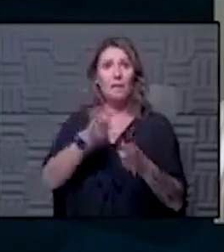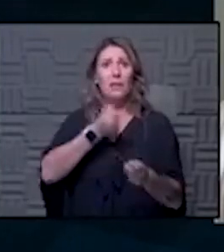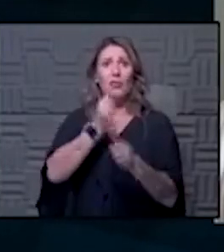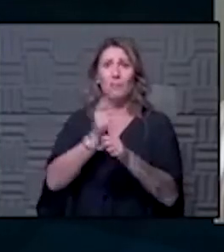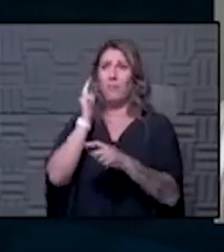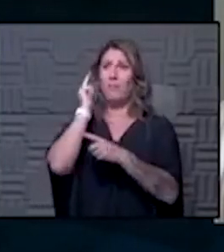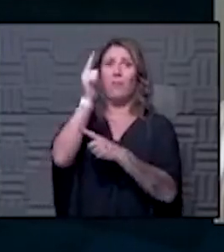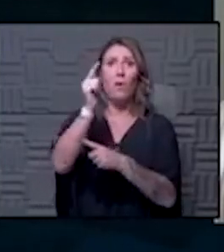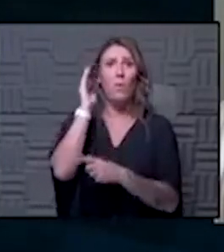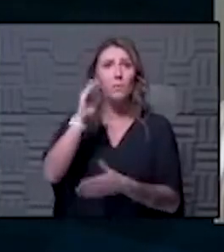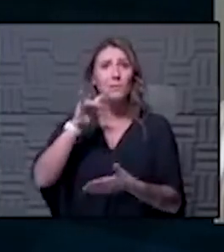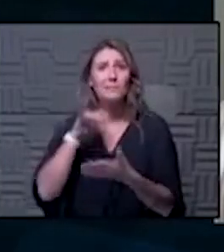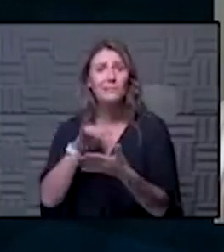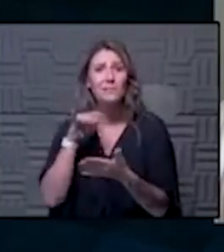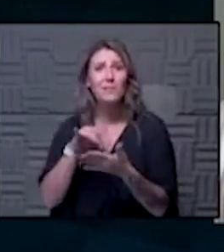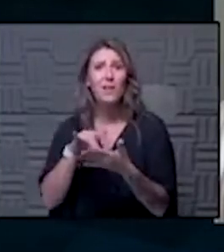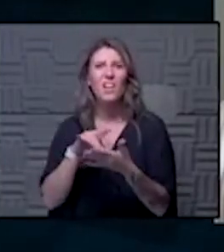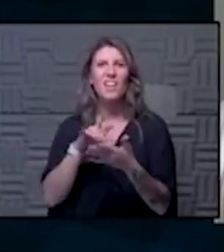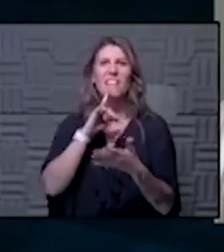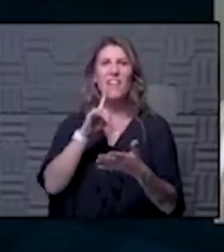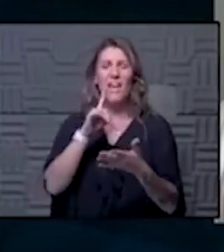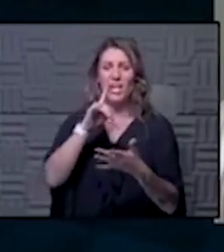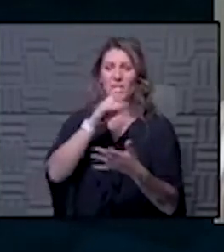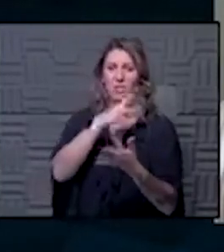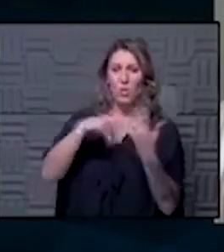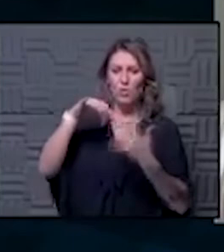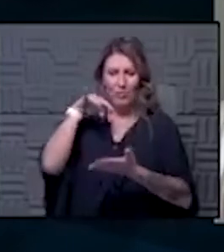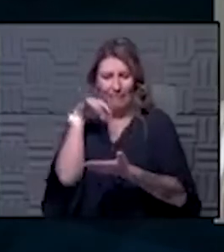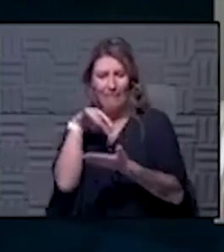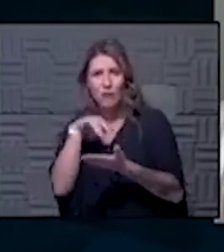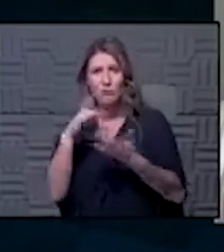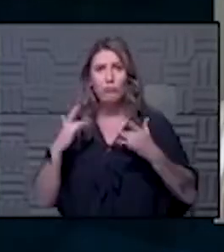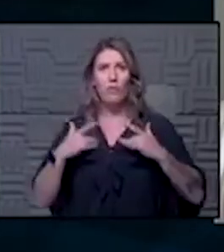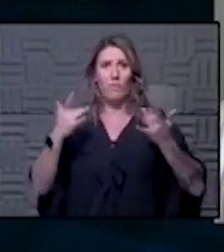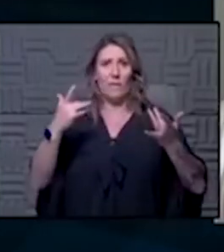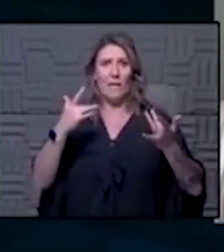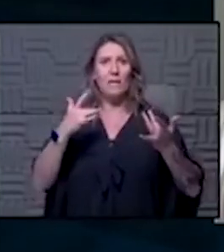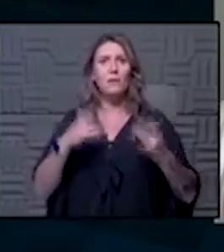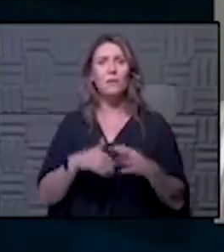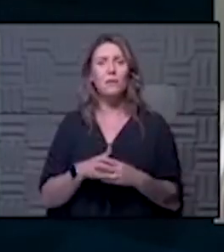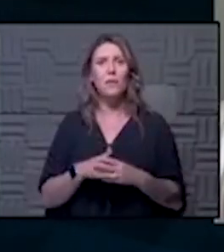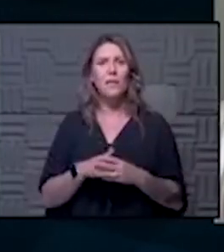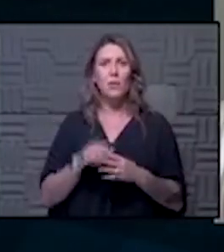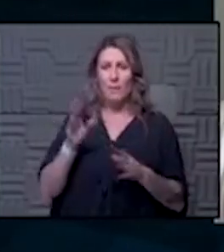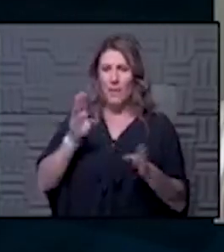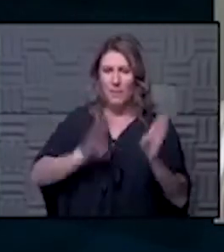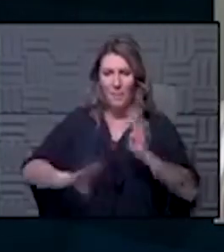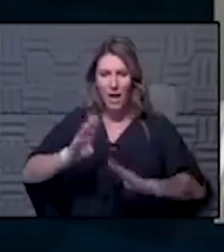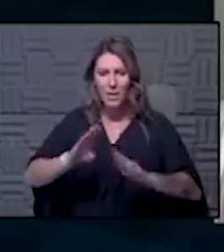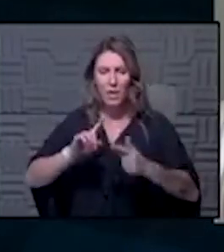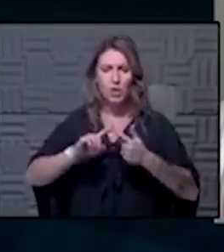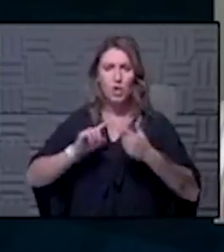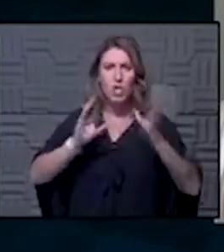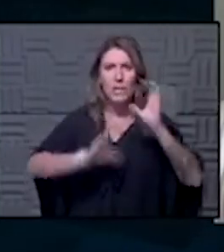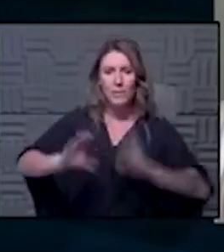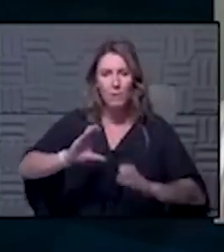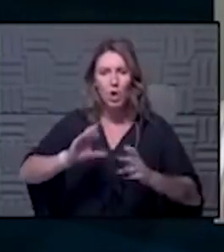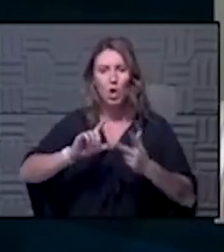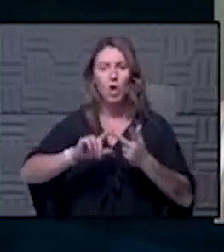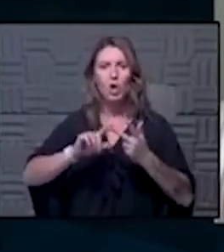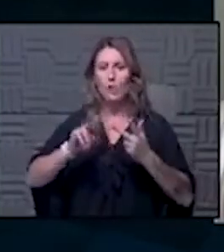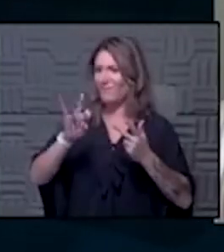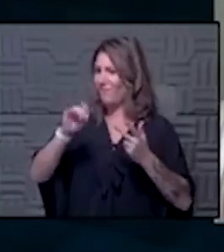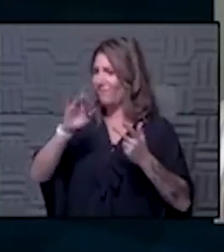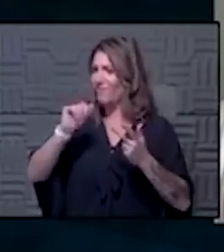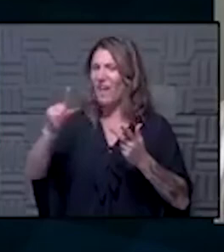be in a very interesting i think sociological event that we end up studying it'll be the biological the chemical the viral